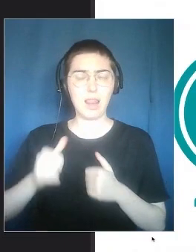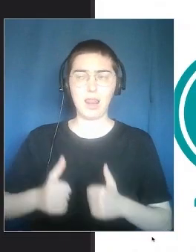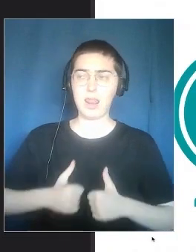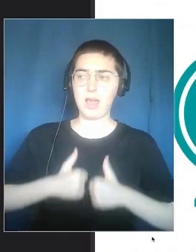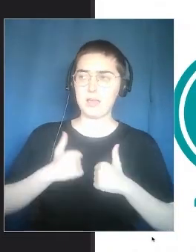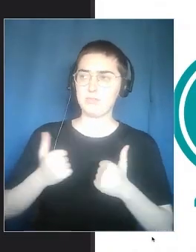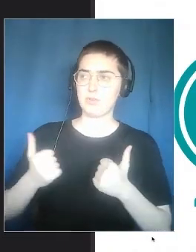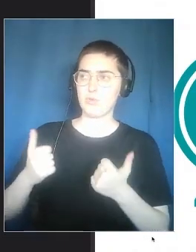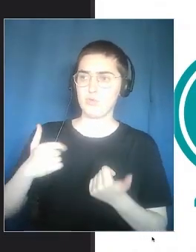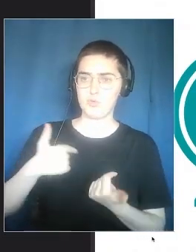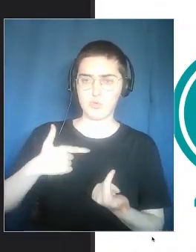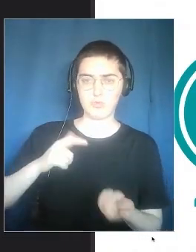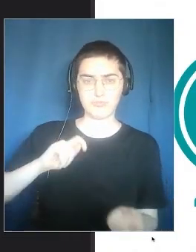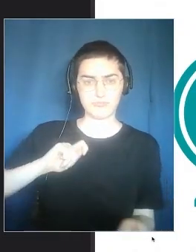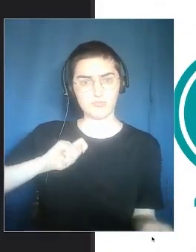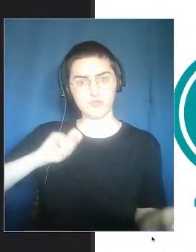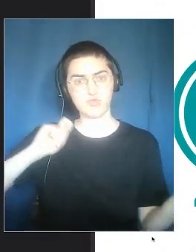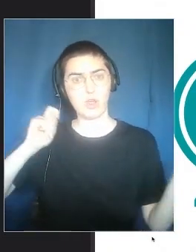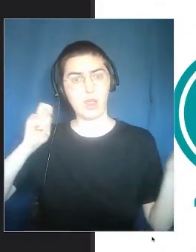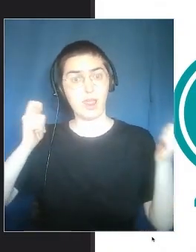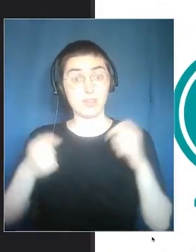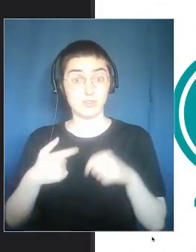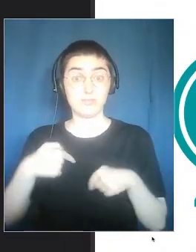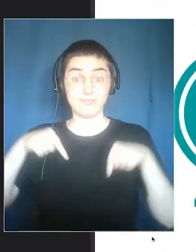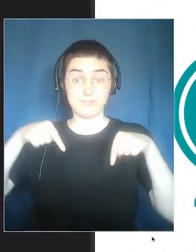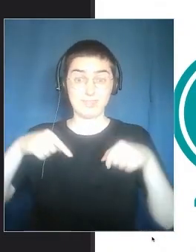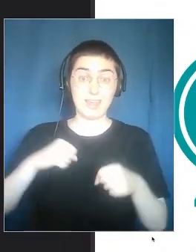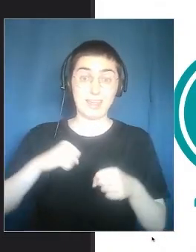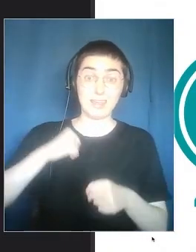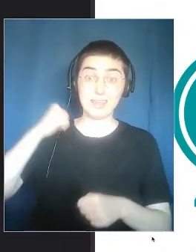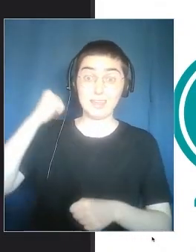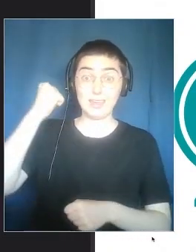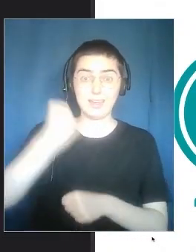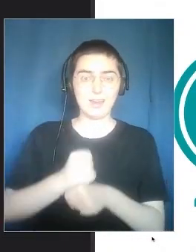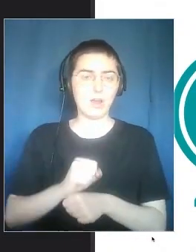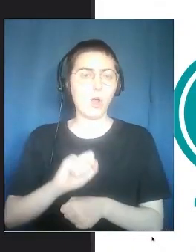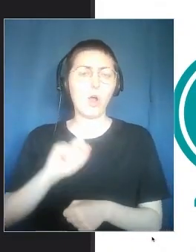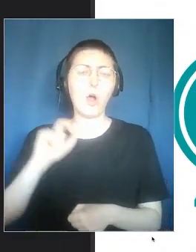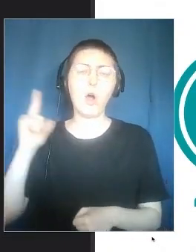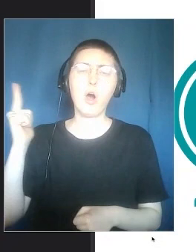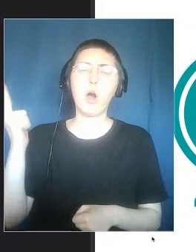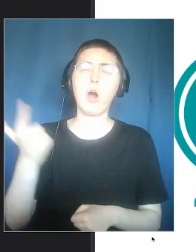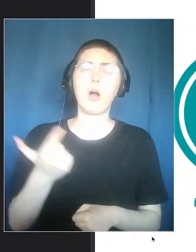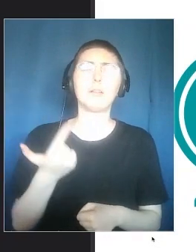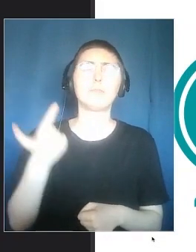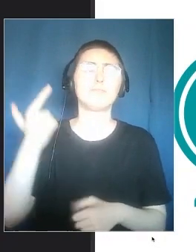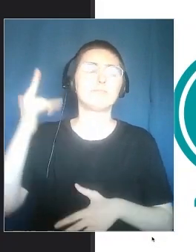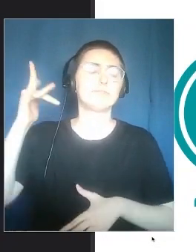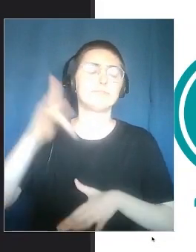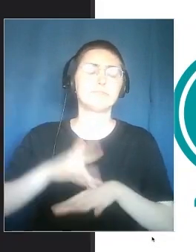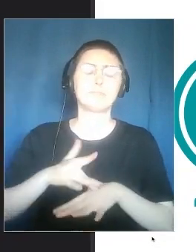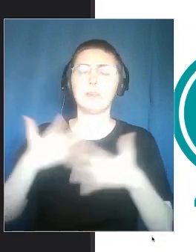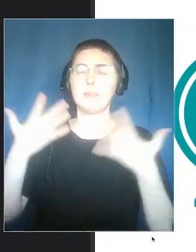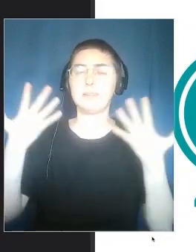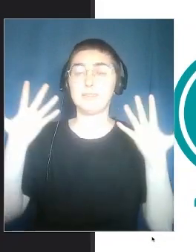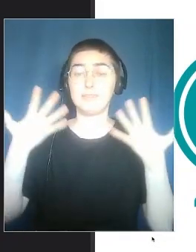are changing our life, are affecting our lives. We have